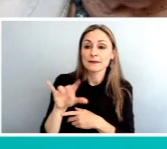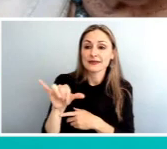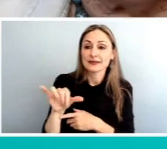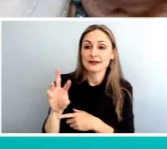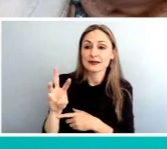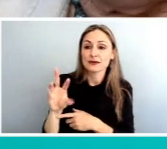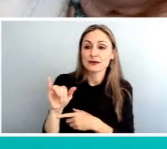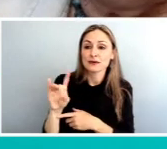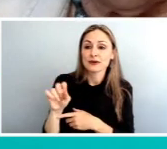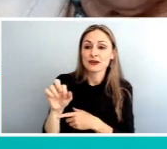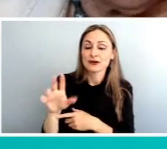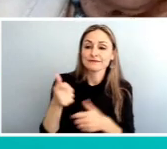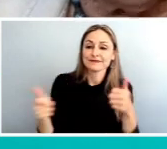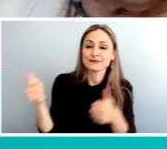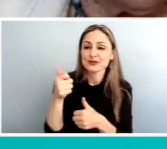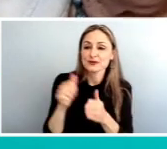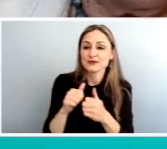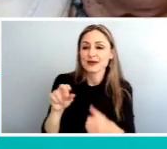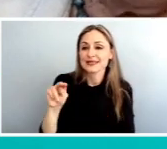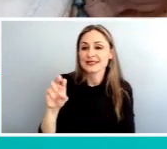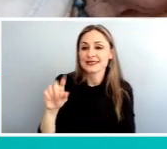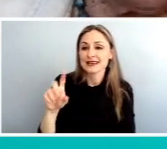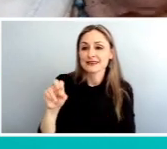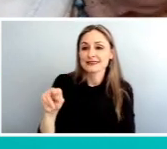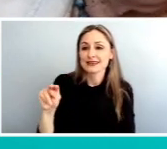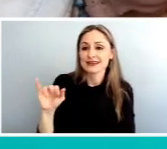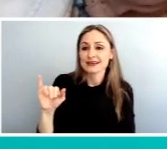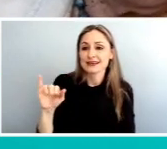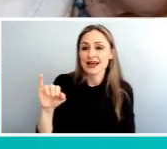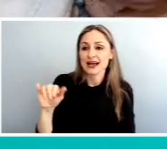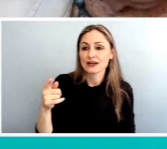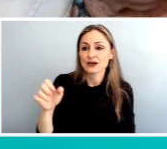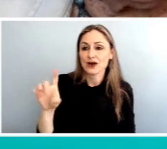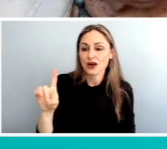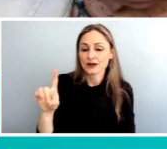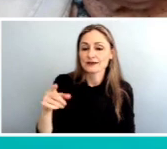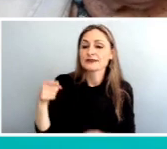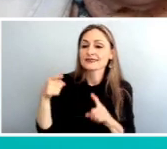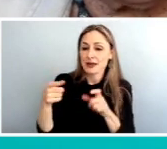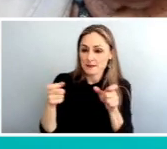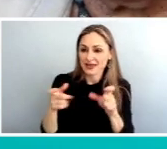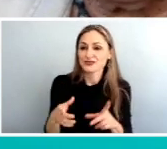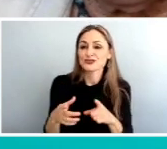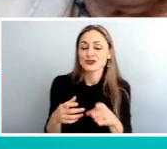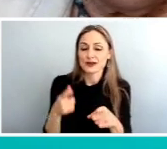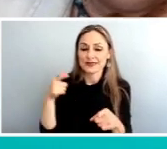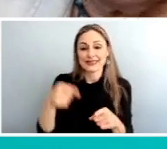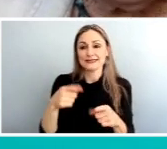with Nelson Nygaard, who is the, um, uh, the manager of this, uh, project.